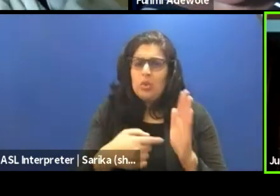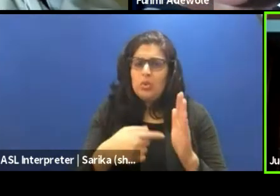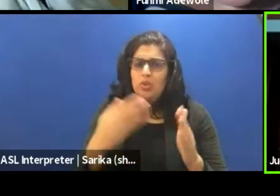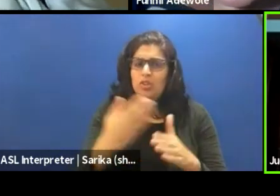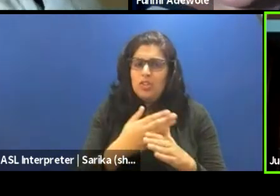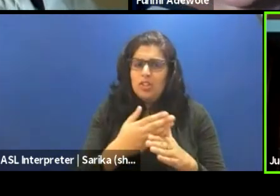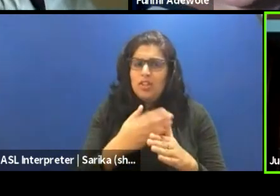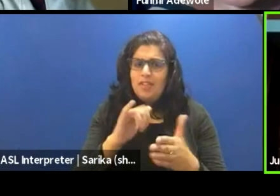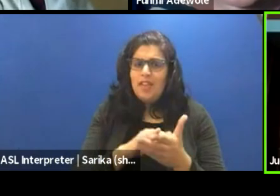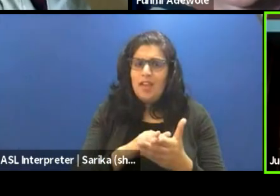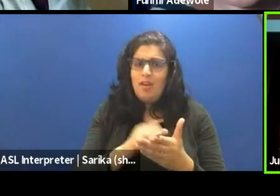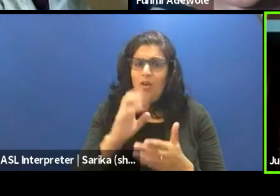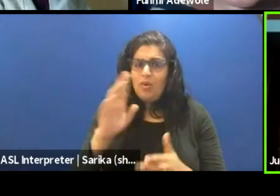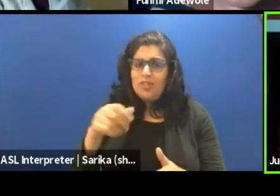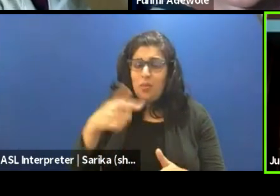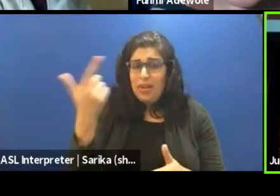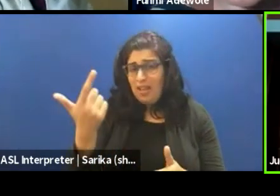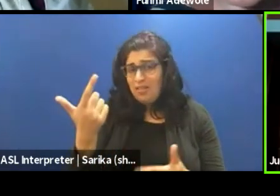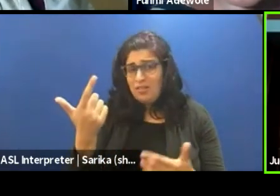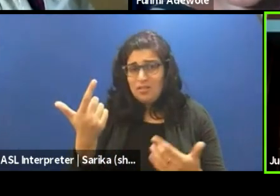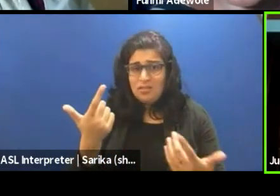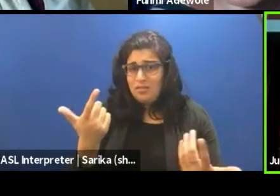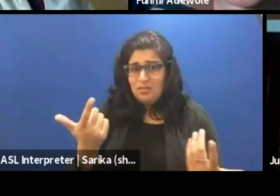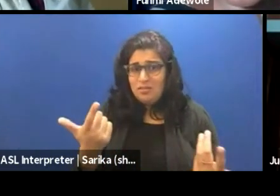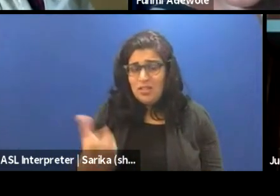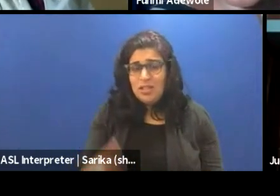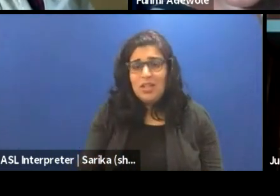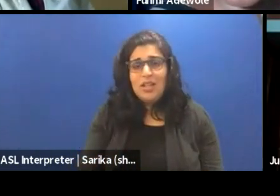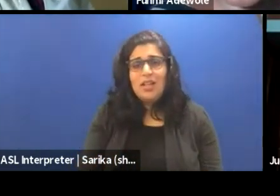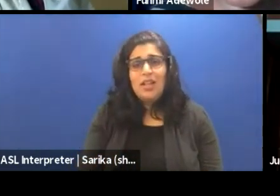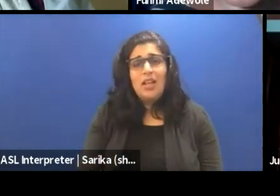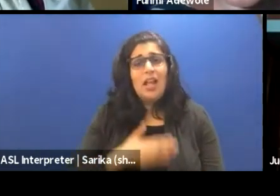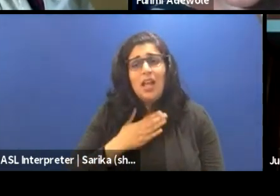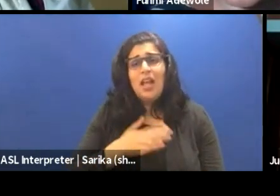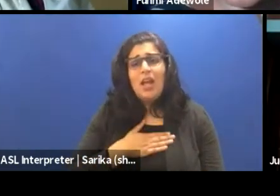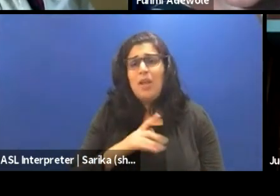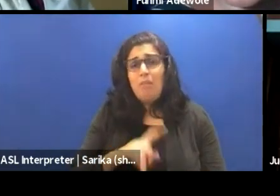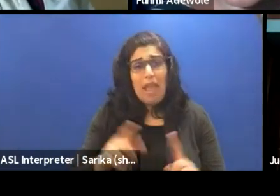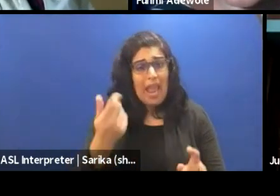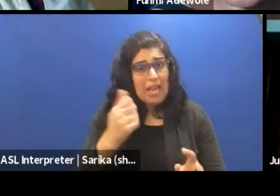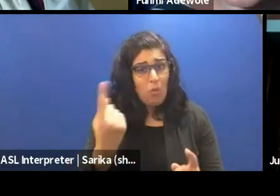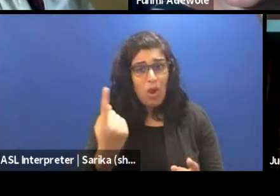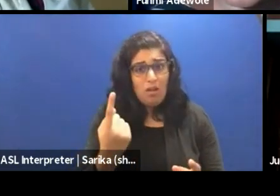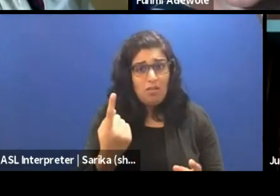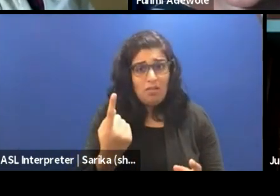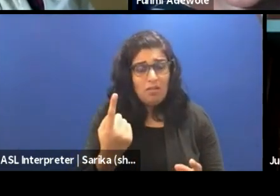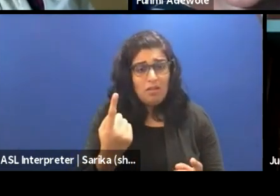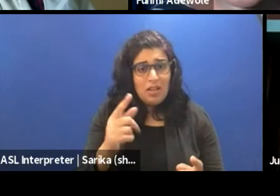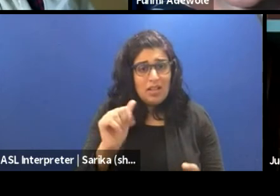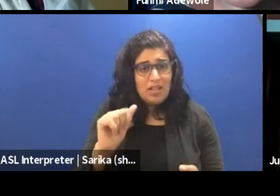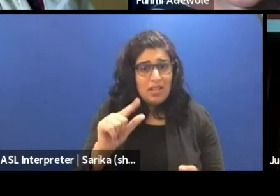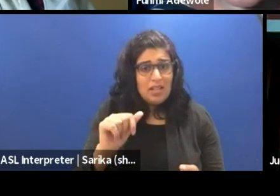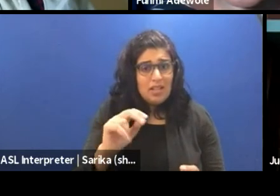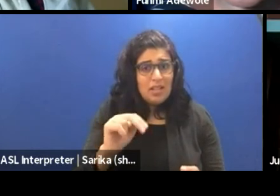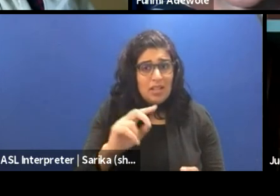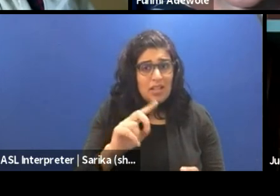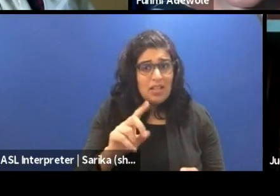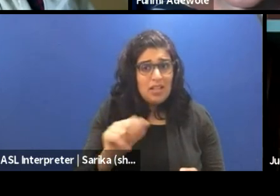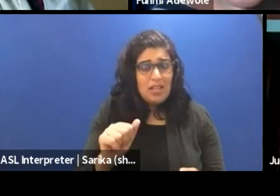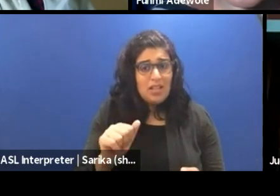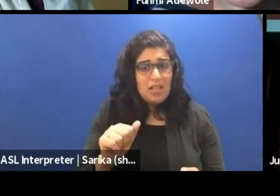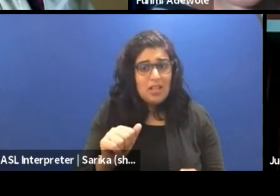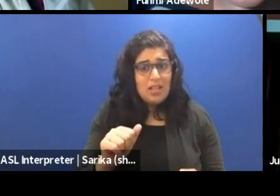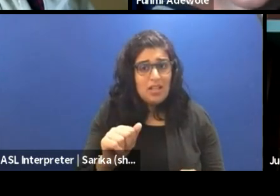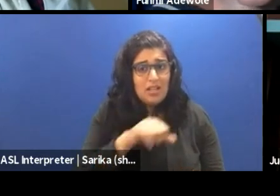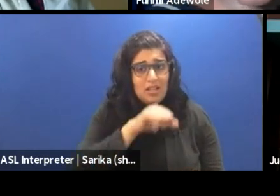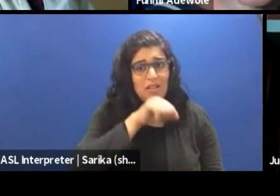them or if you want someone else to? I'm happy to. But does anybody want, I know that Ganset would love either you